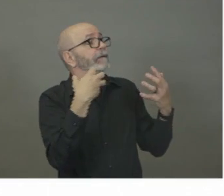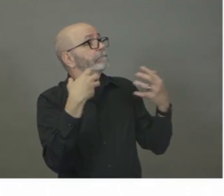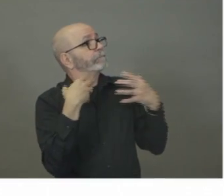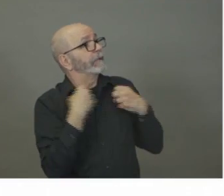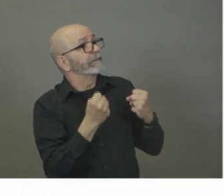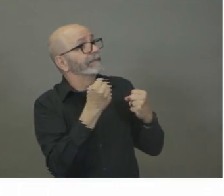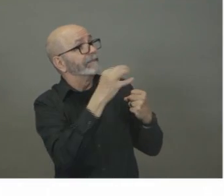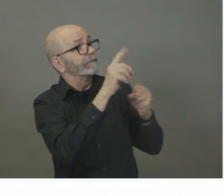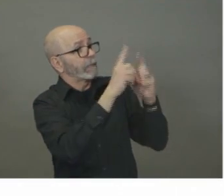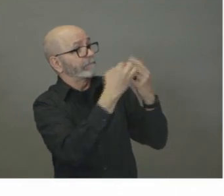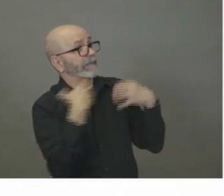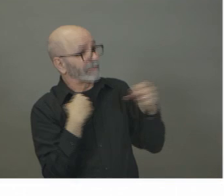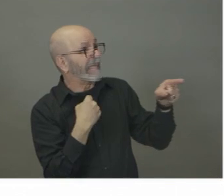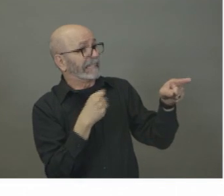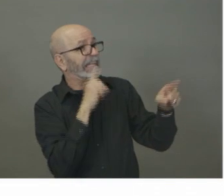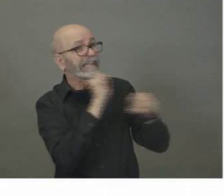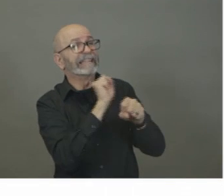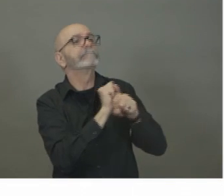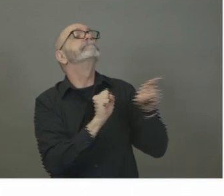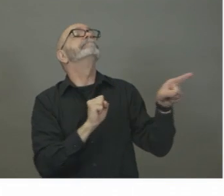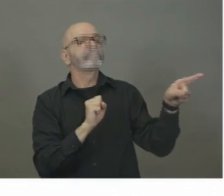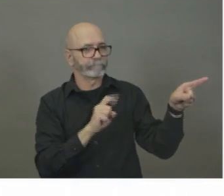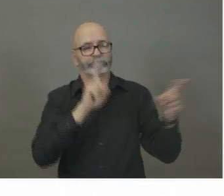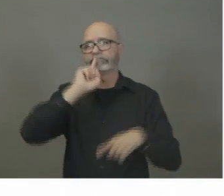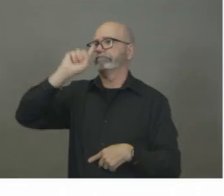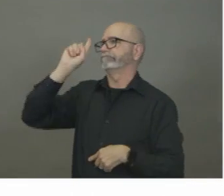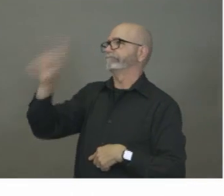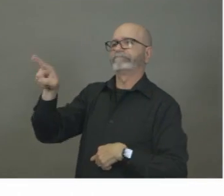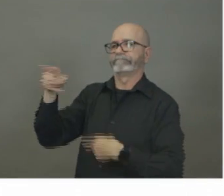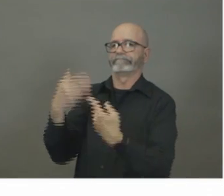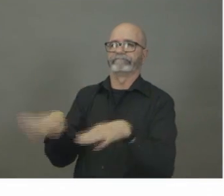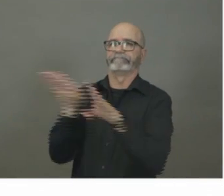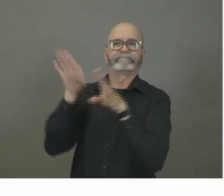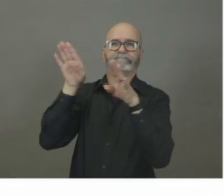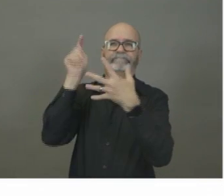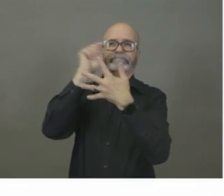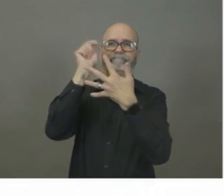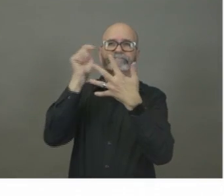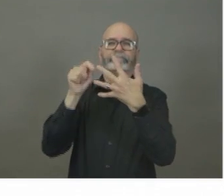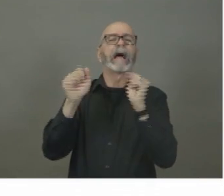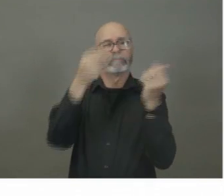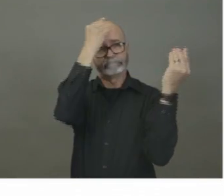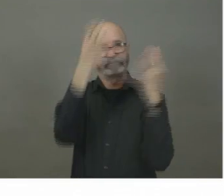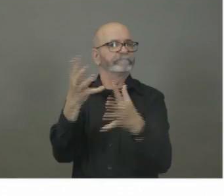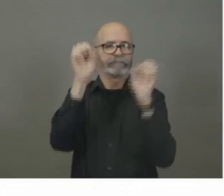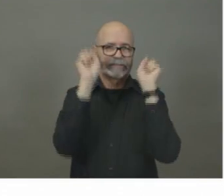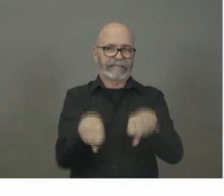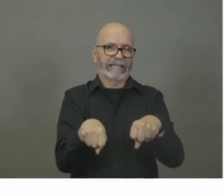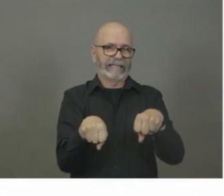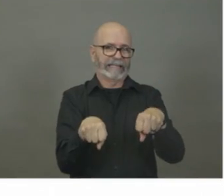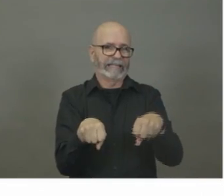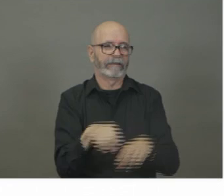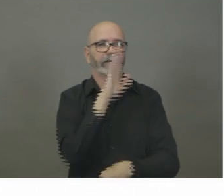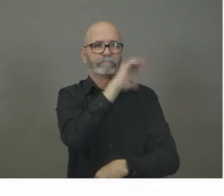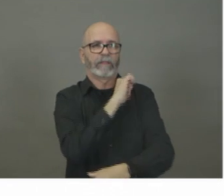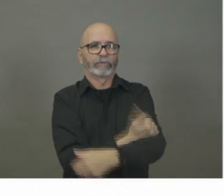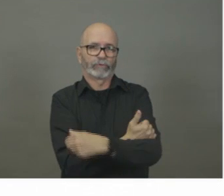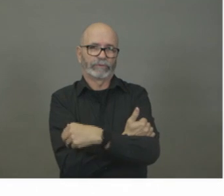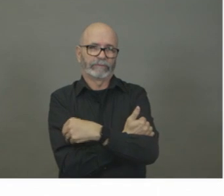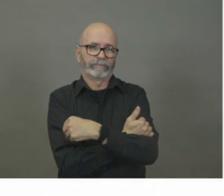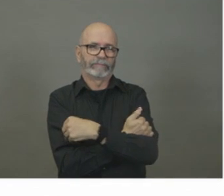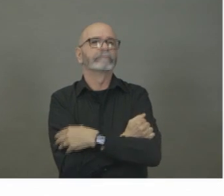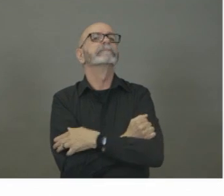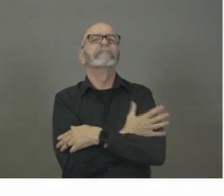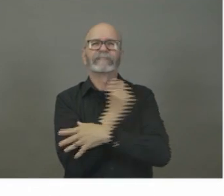that we can direct activities, all focused on, on, on, things that were, that are going to prevent the spread of a disease.